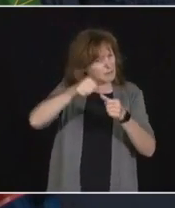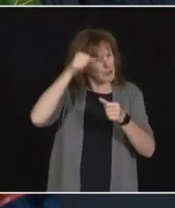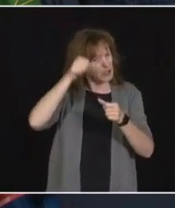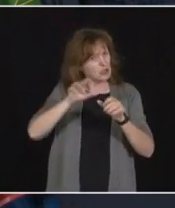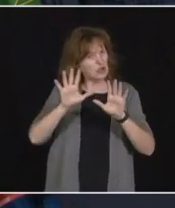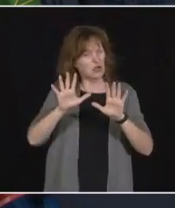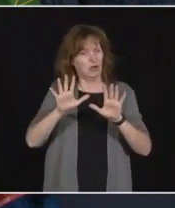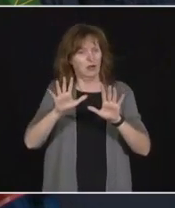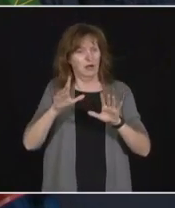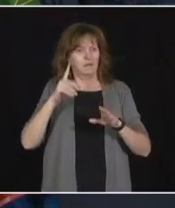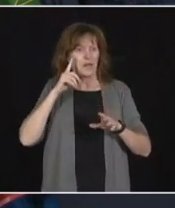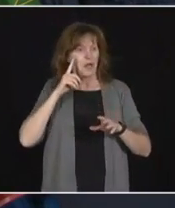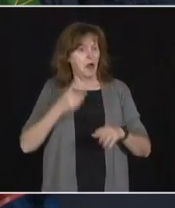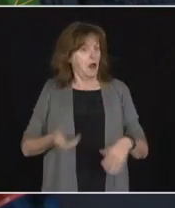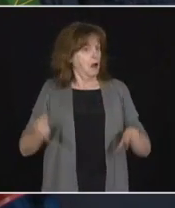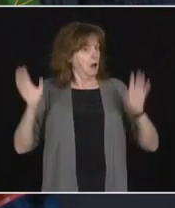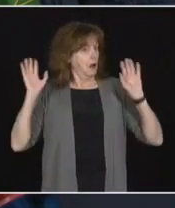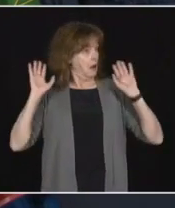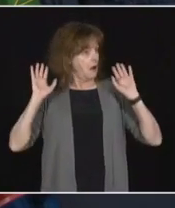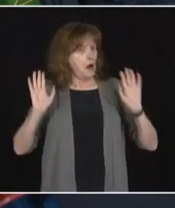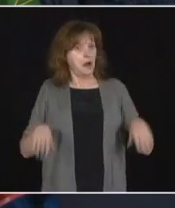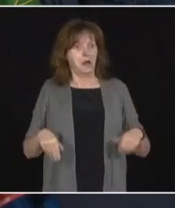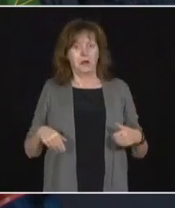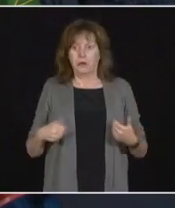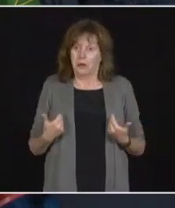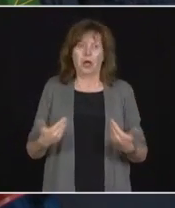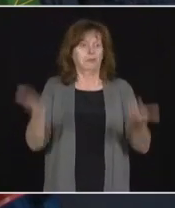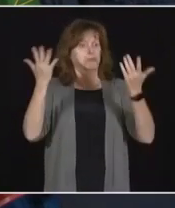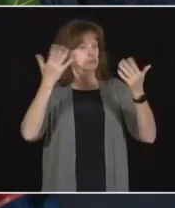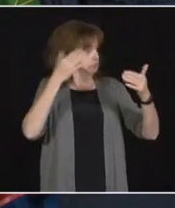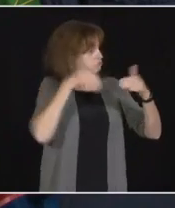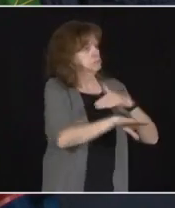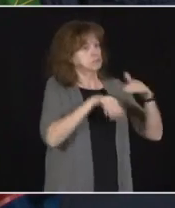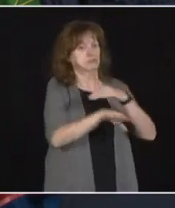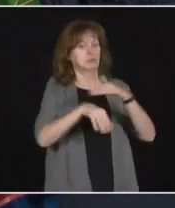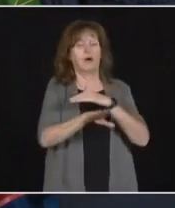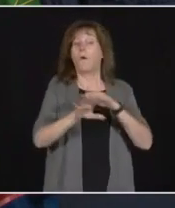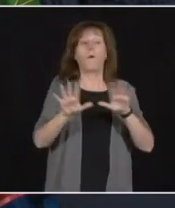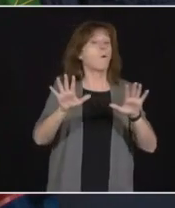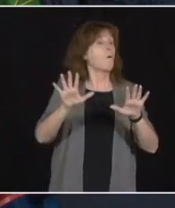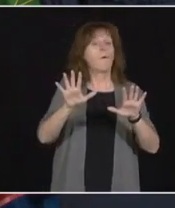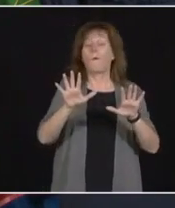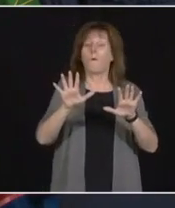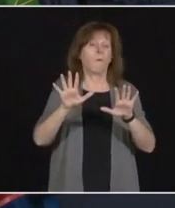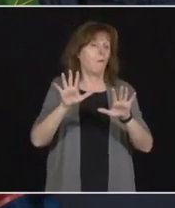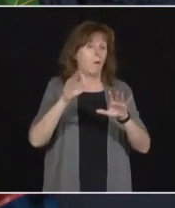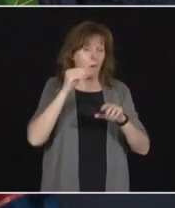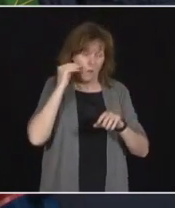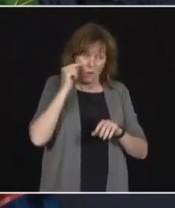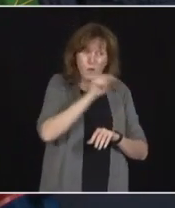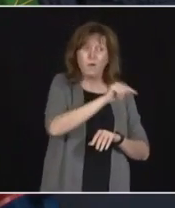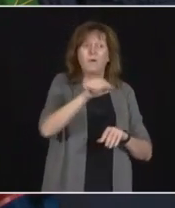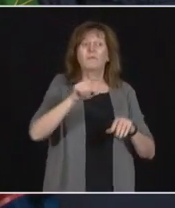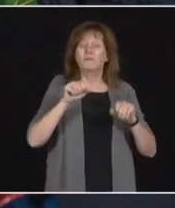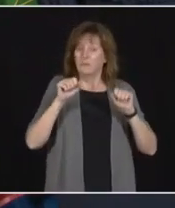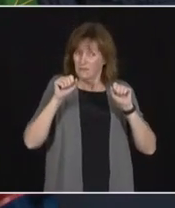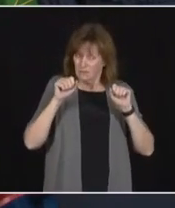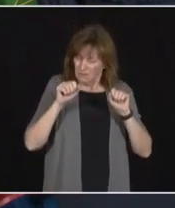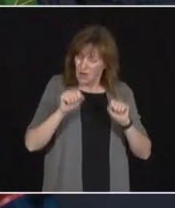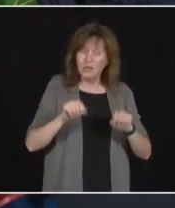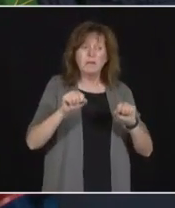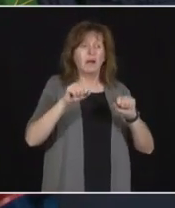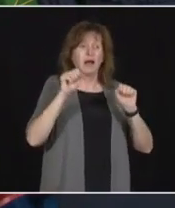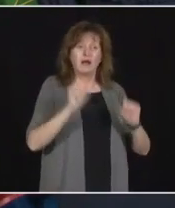We can't forget that these settings are still vulnerable to COVID-19 outbreaks. So we must remain